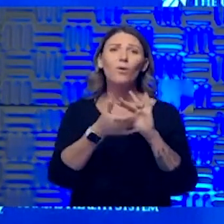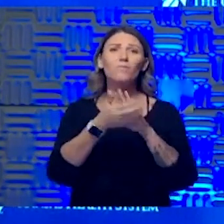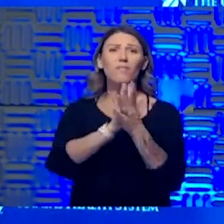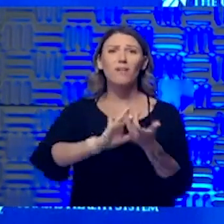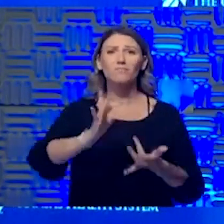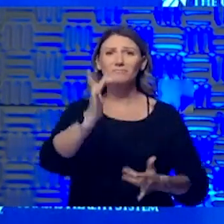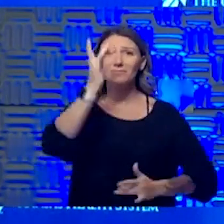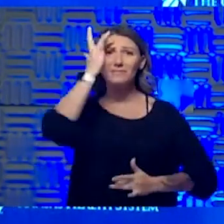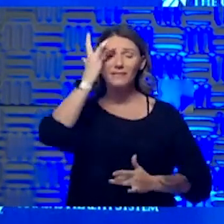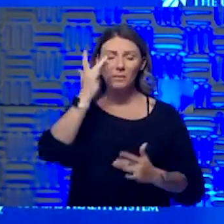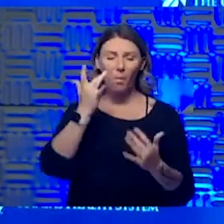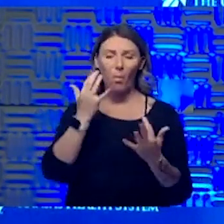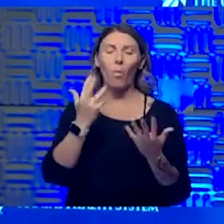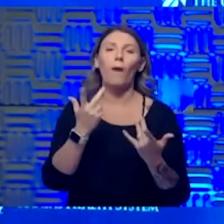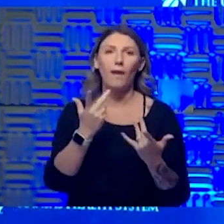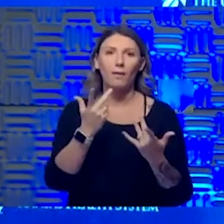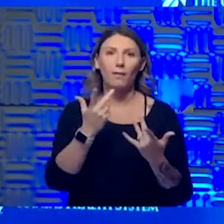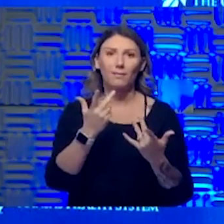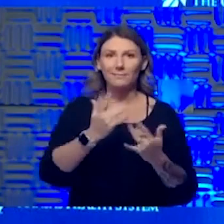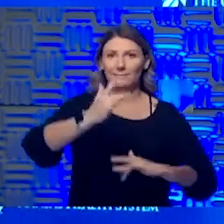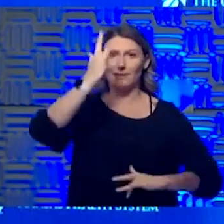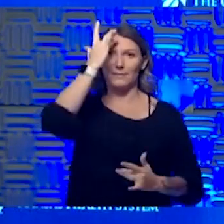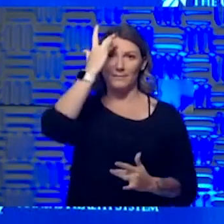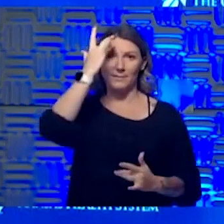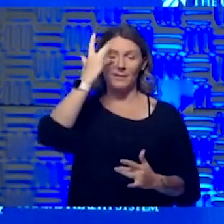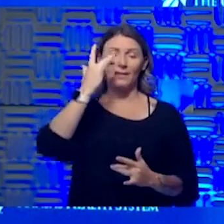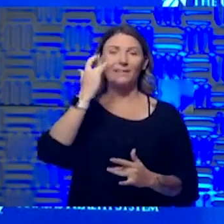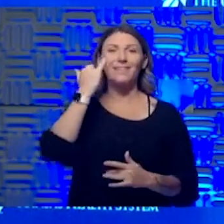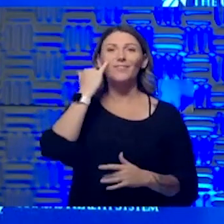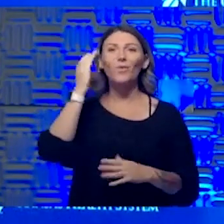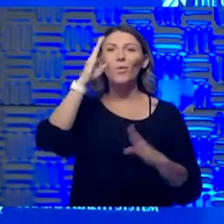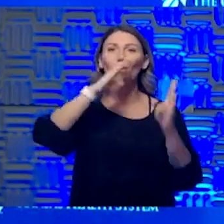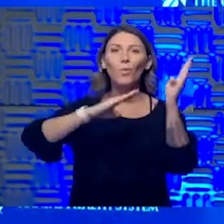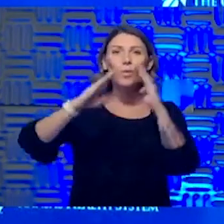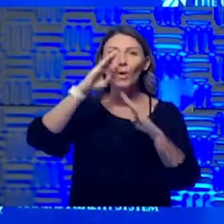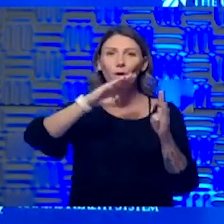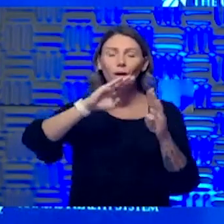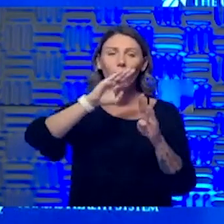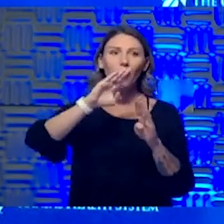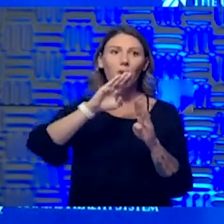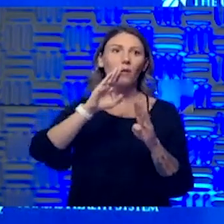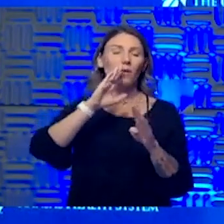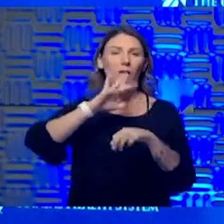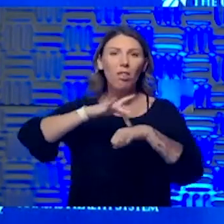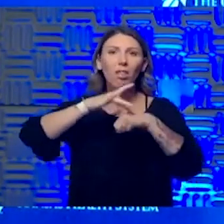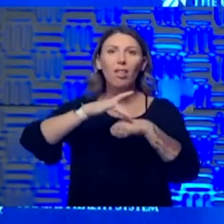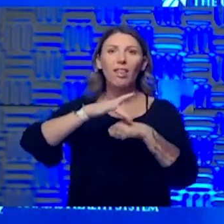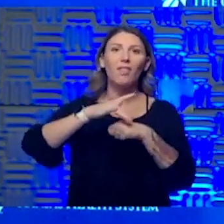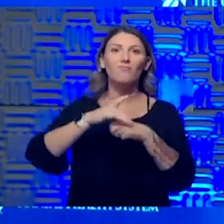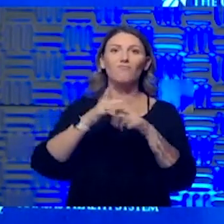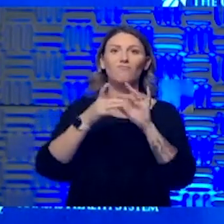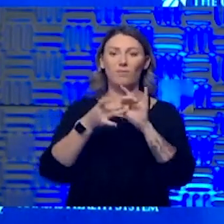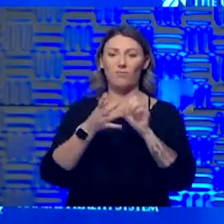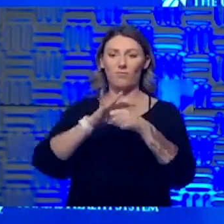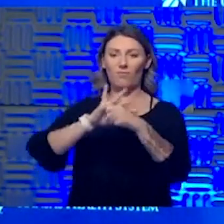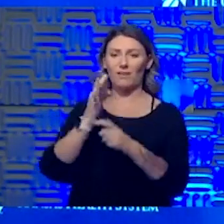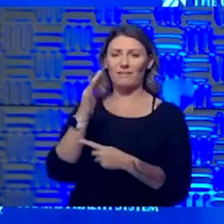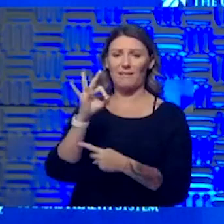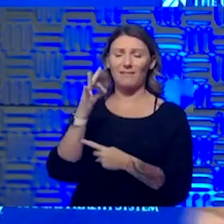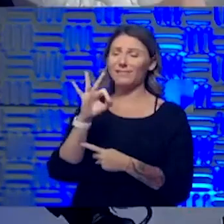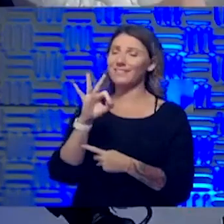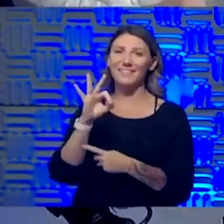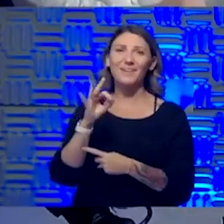get sick. Don't get sick worrying about COVID. So we're going to talk a lot about that this morning.